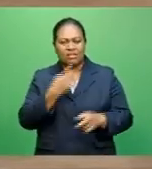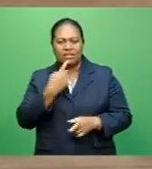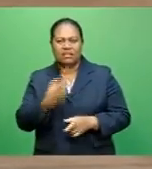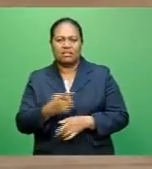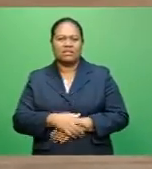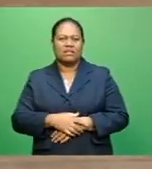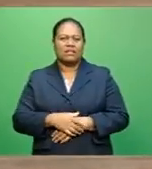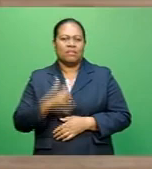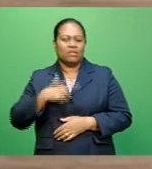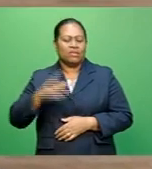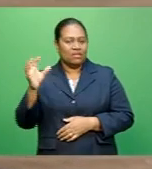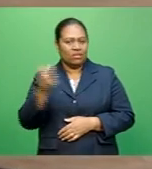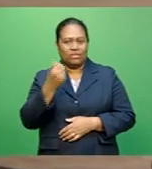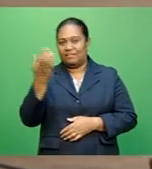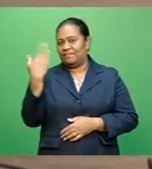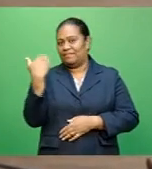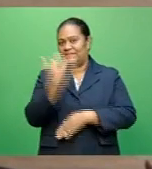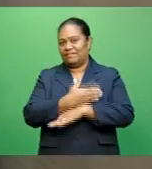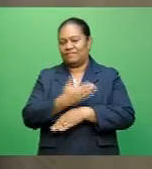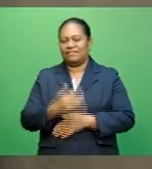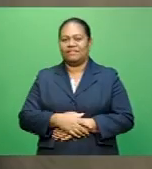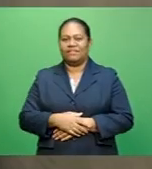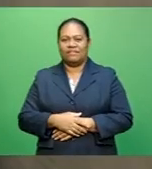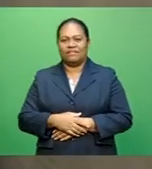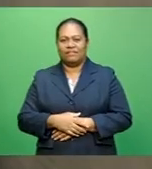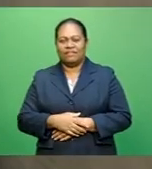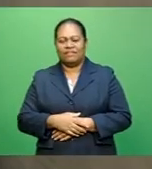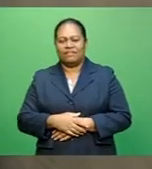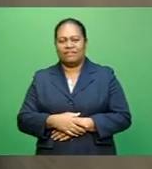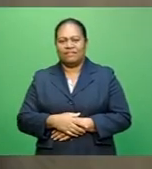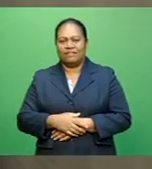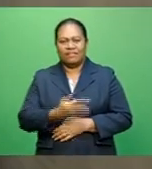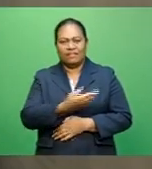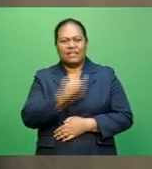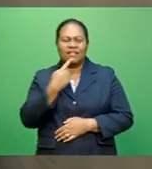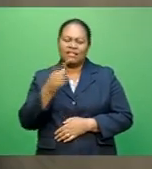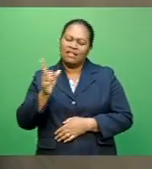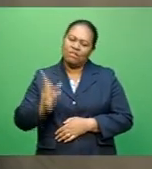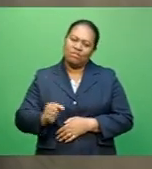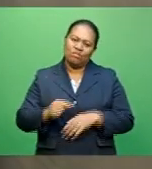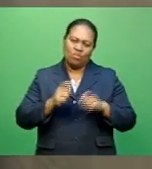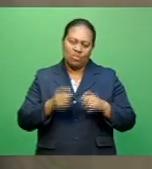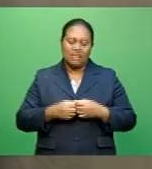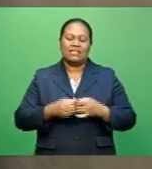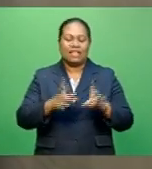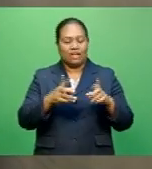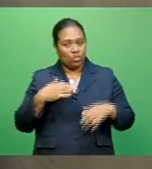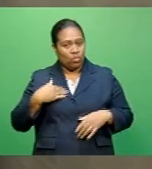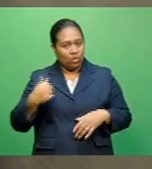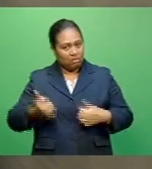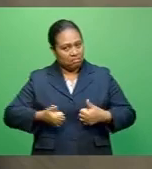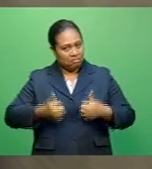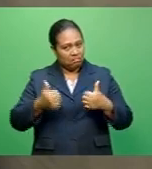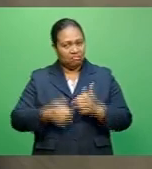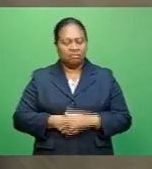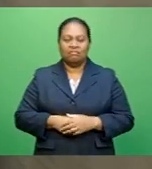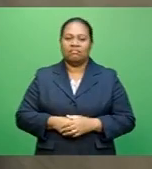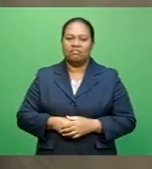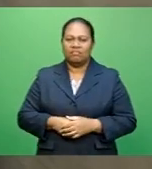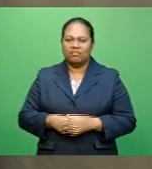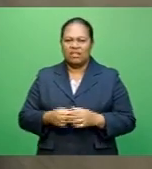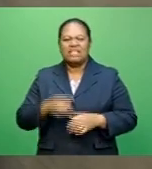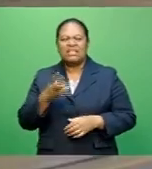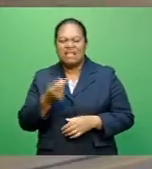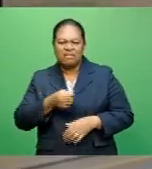them the win last night. First of boys did very well. We started very well. And we did a silly